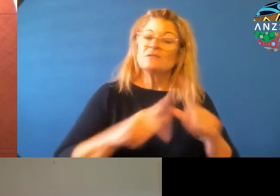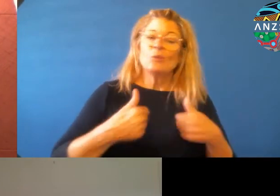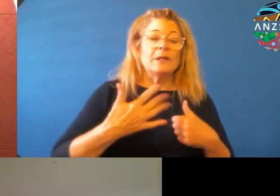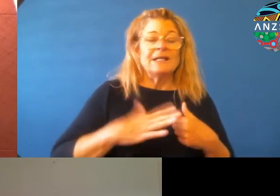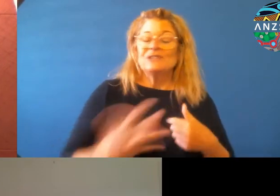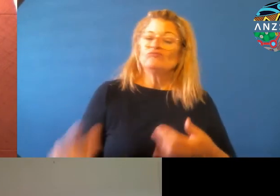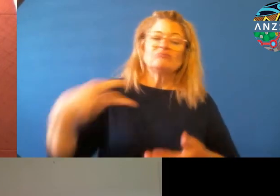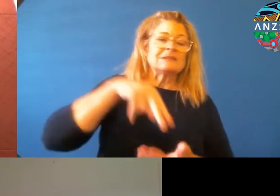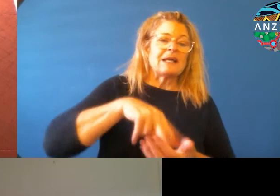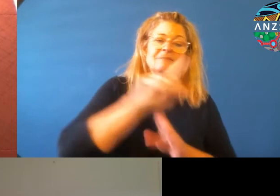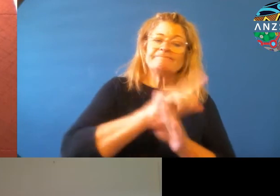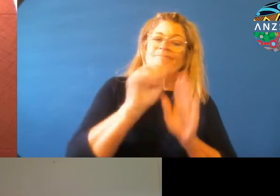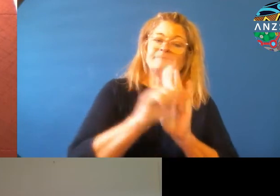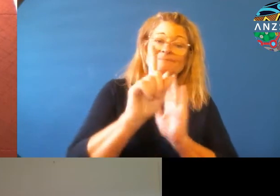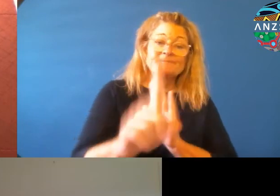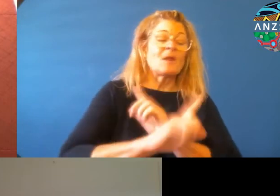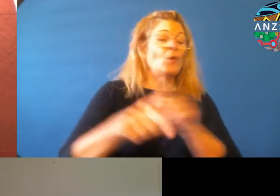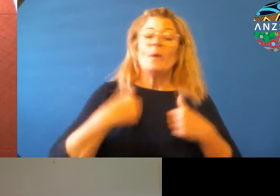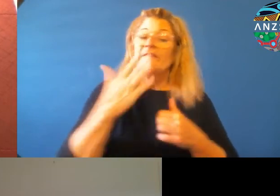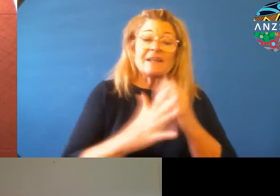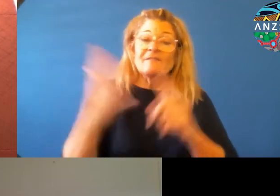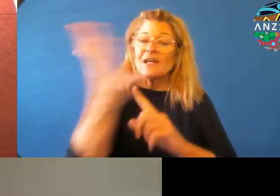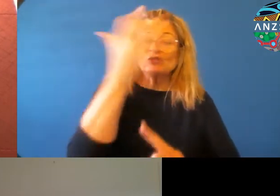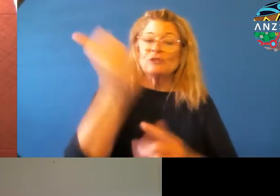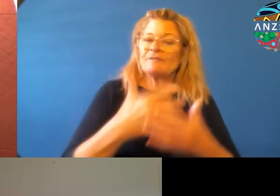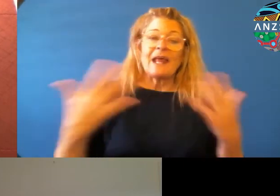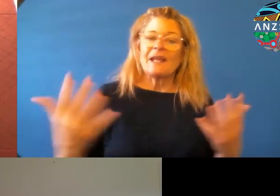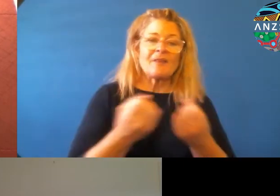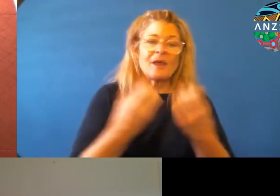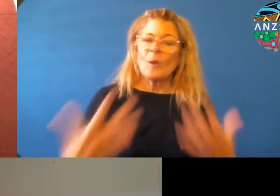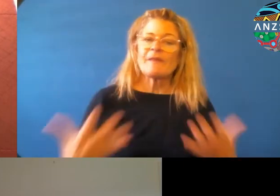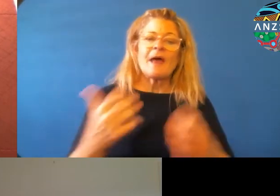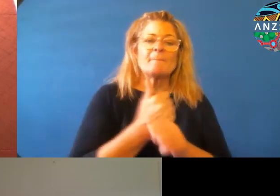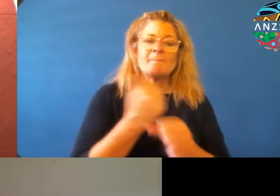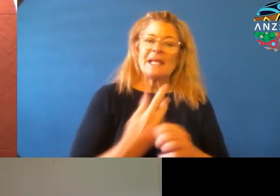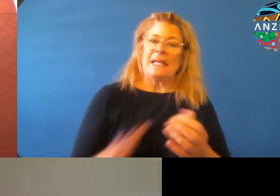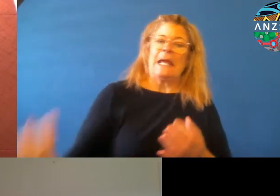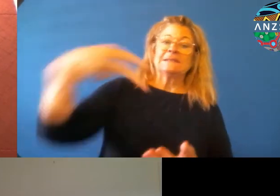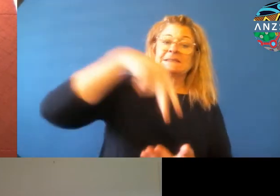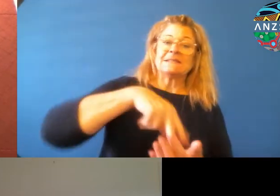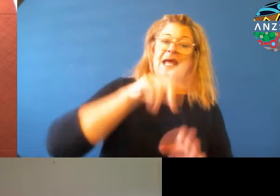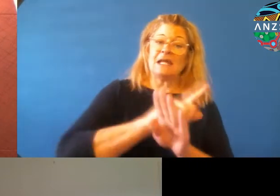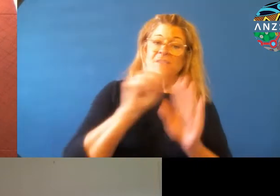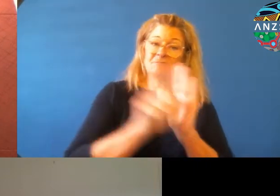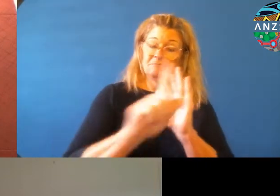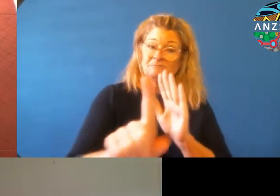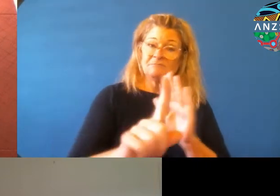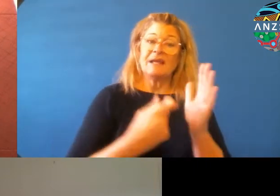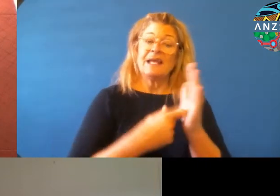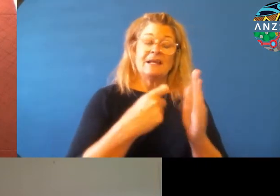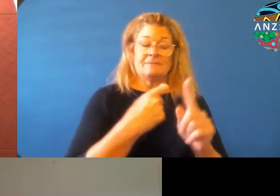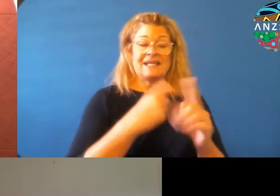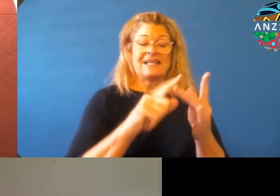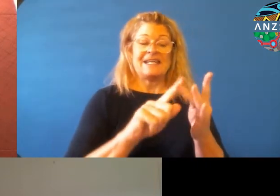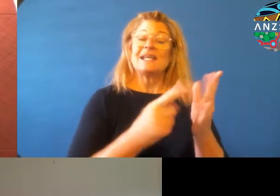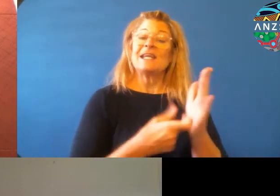stand and we have never achieved anything without making a stand. Kia ora was a stand